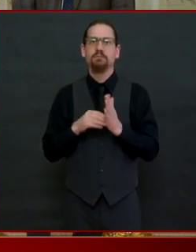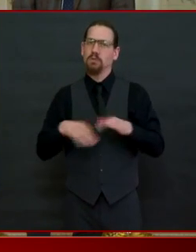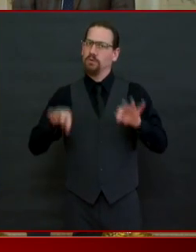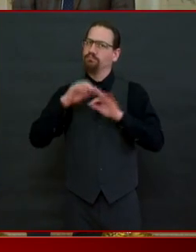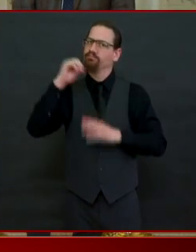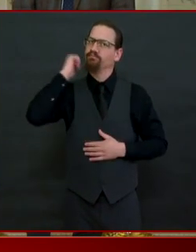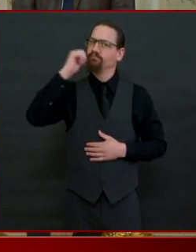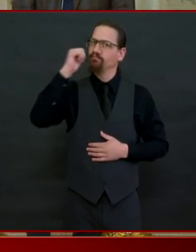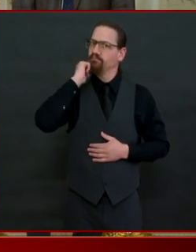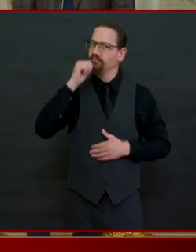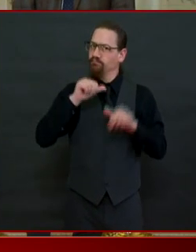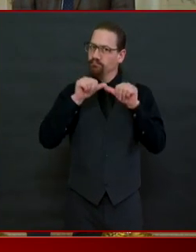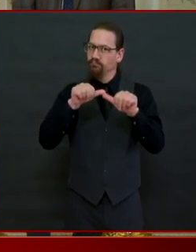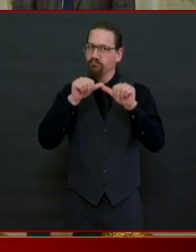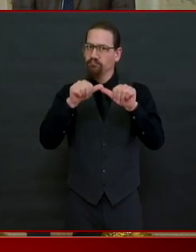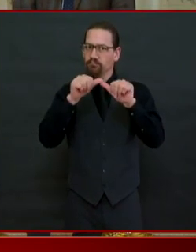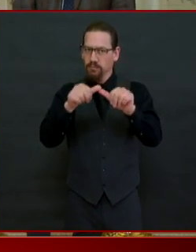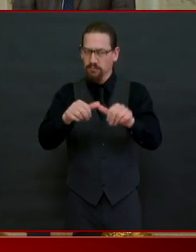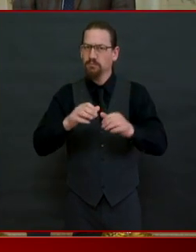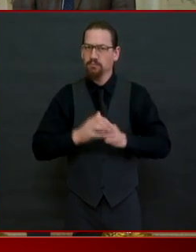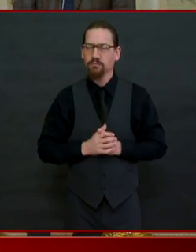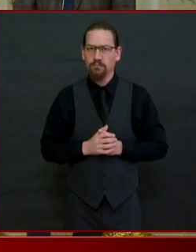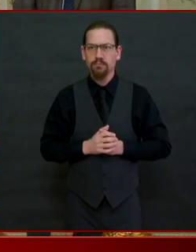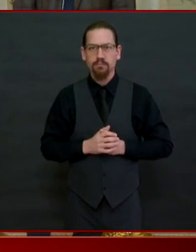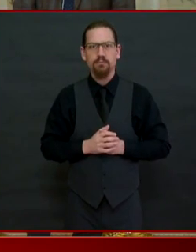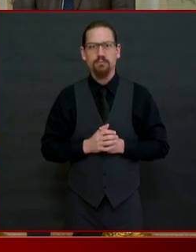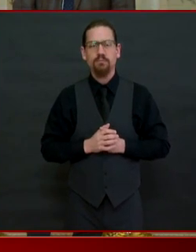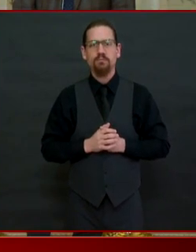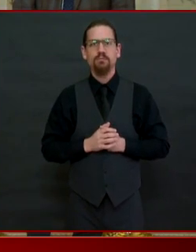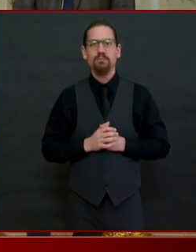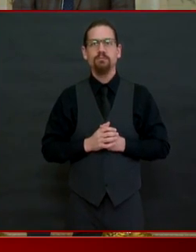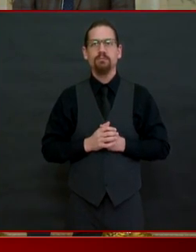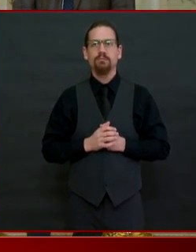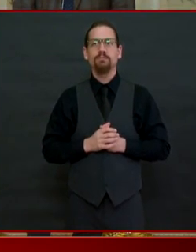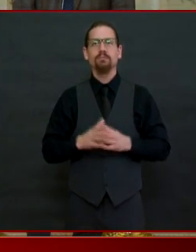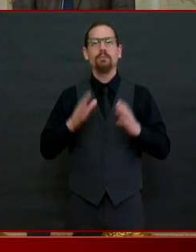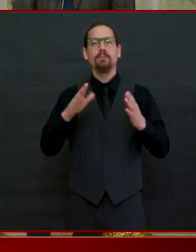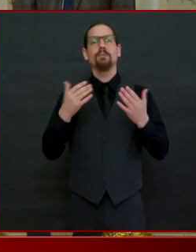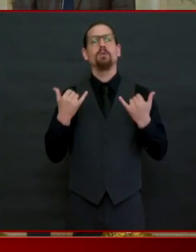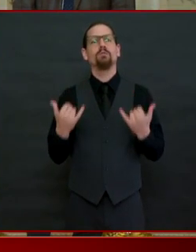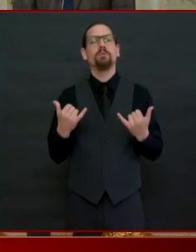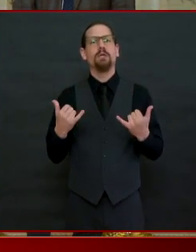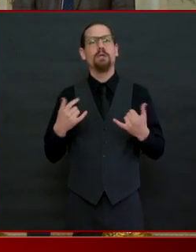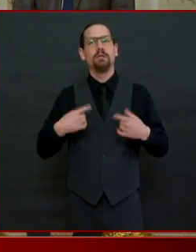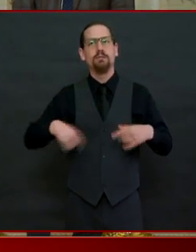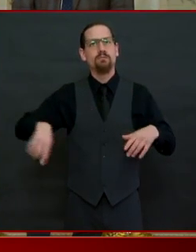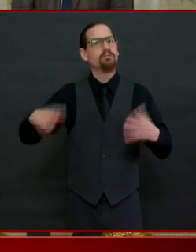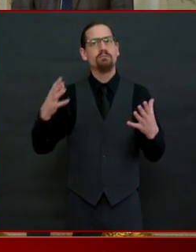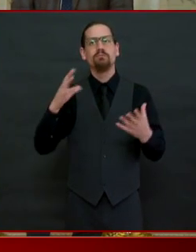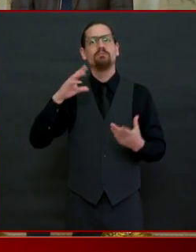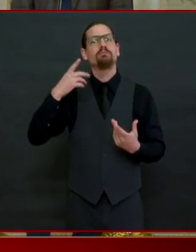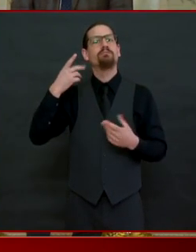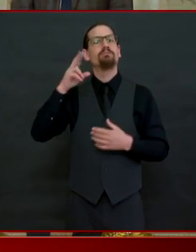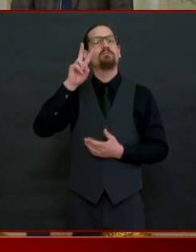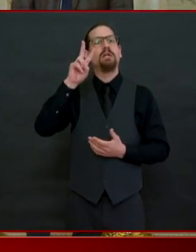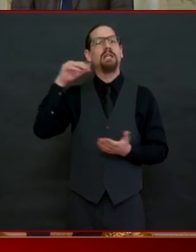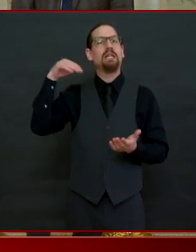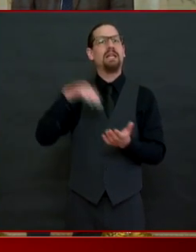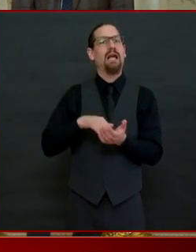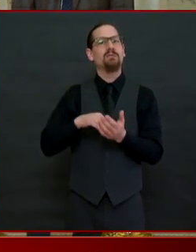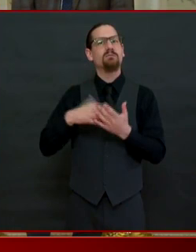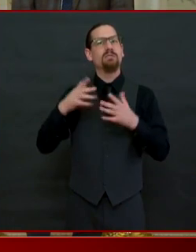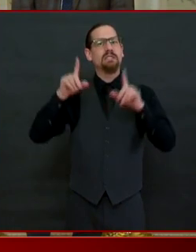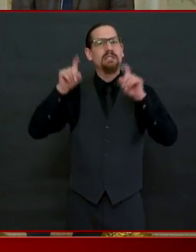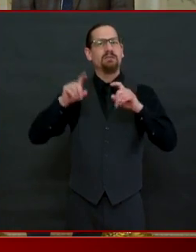we are at a place now where we're testing over 2 000 people a day pretty much the highest